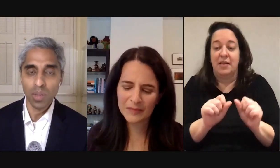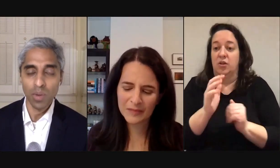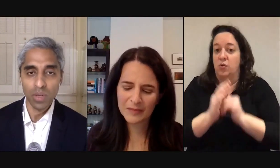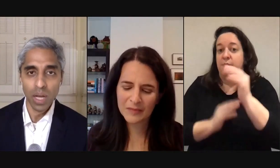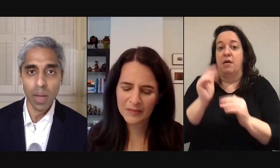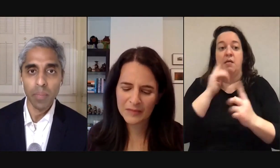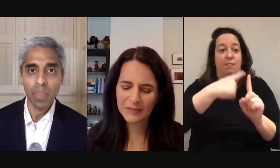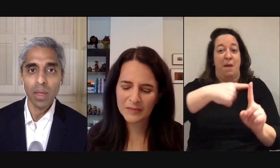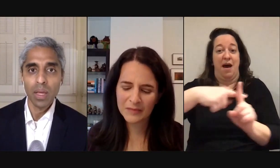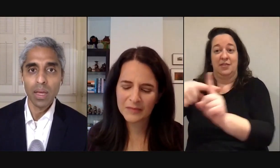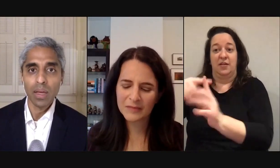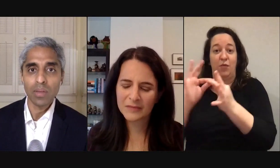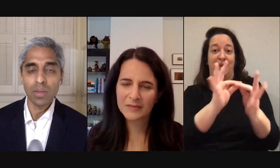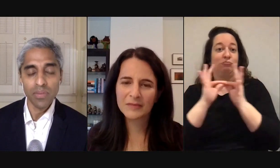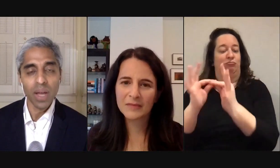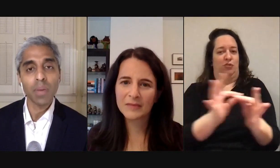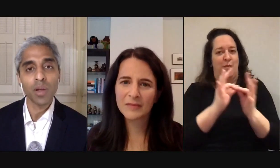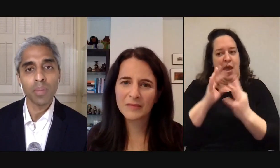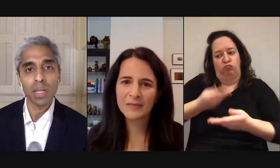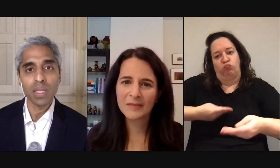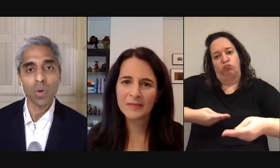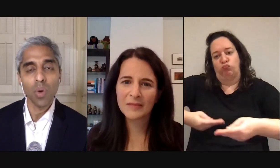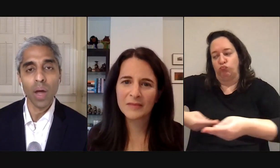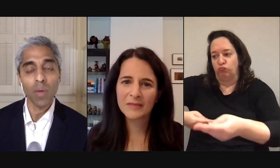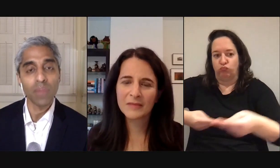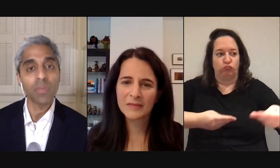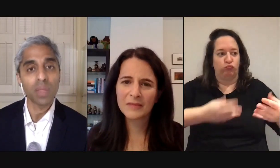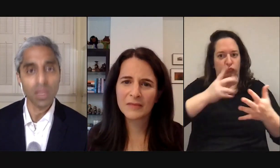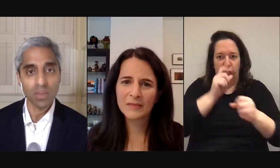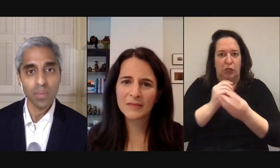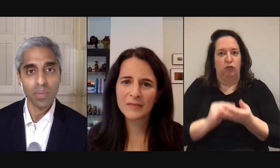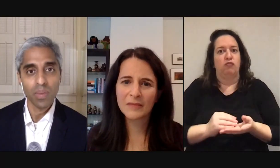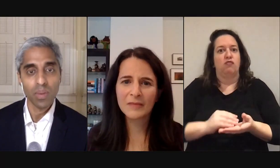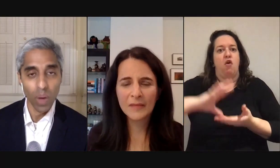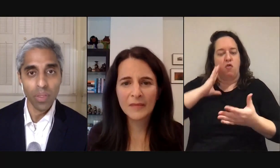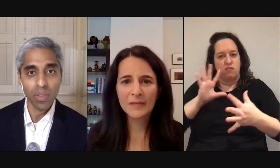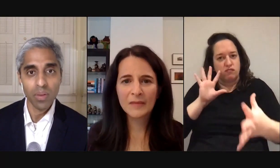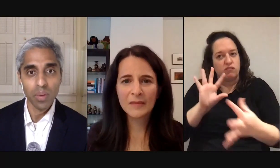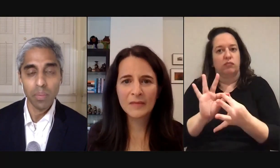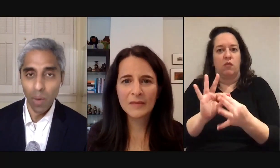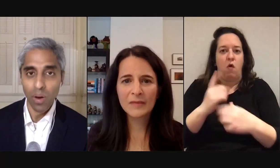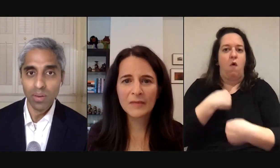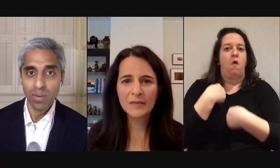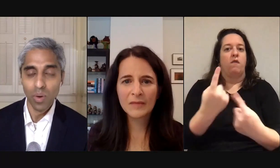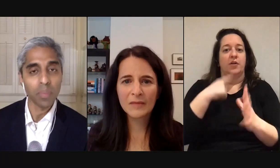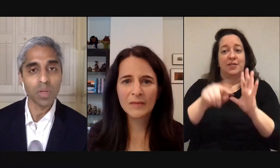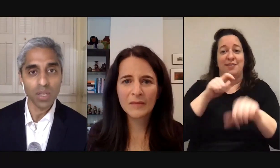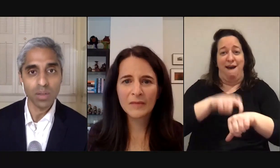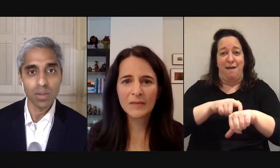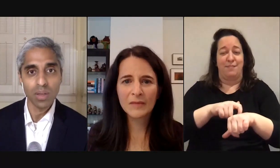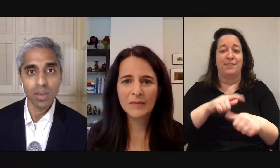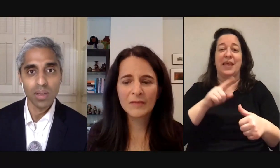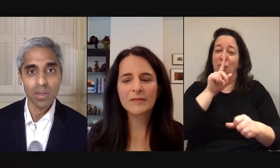and nurture them over time it's defined by your ability to acquire one of three things wealth power or